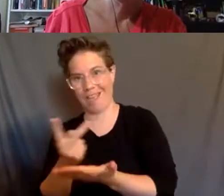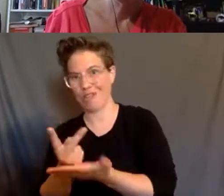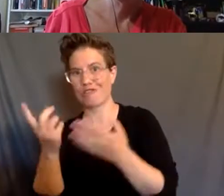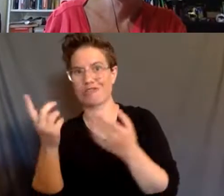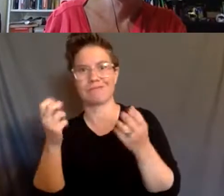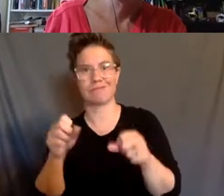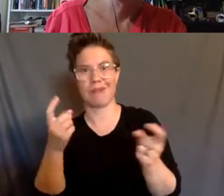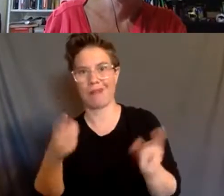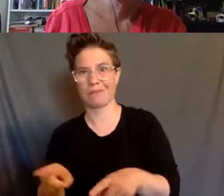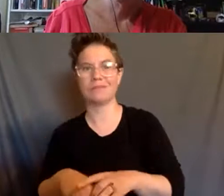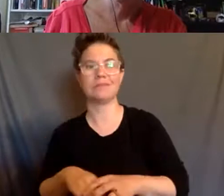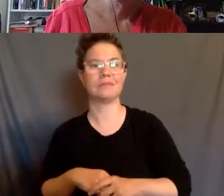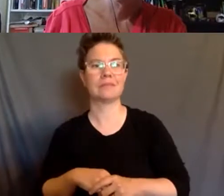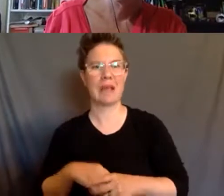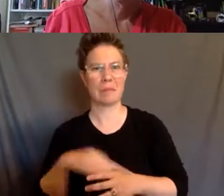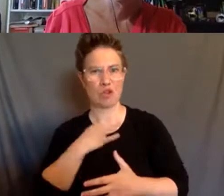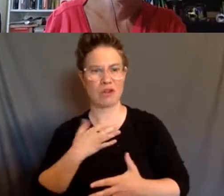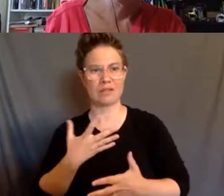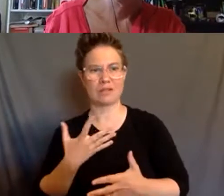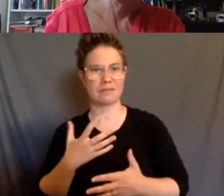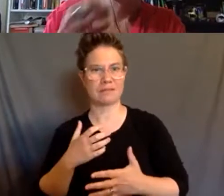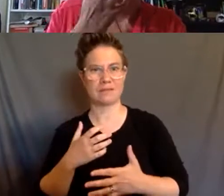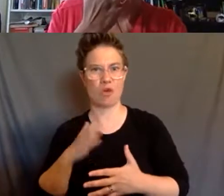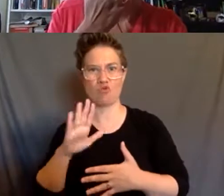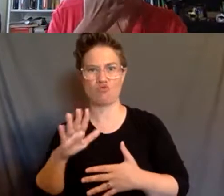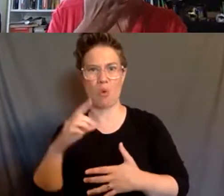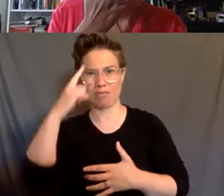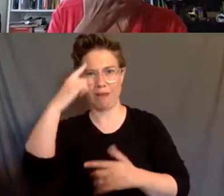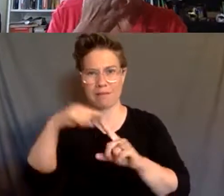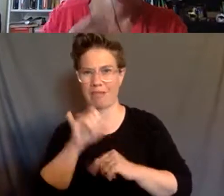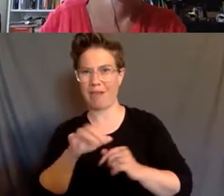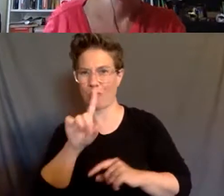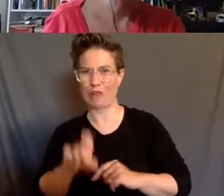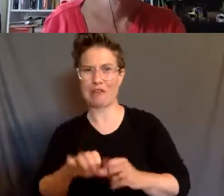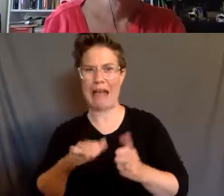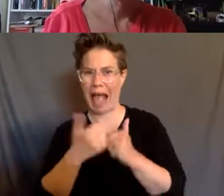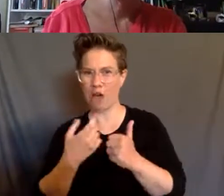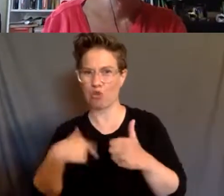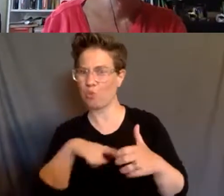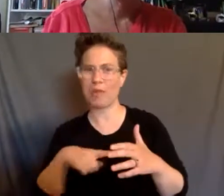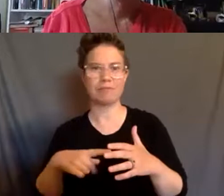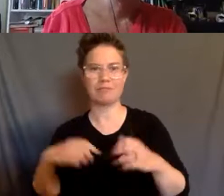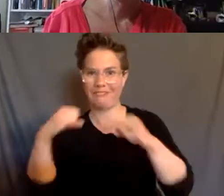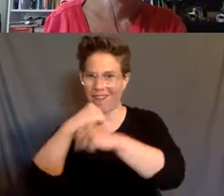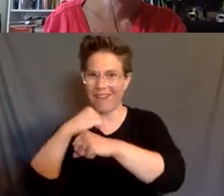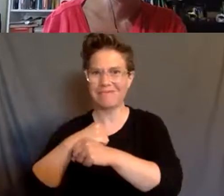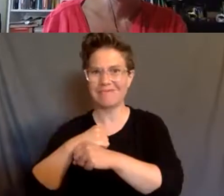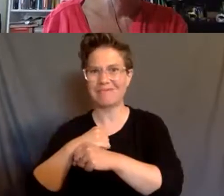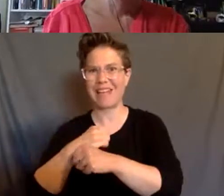curious about how you think about that question of how we do this and where you're seeing things you admire.